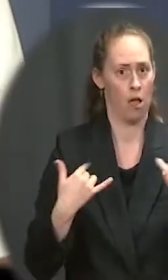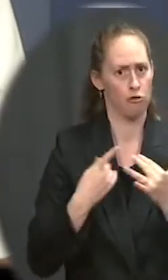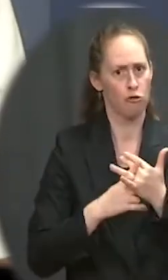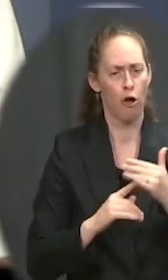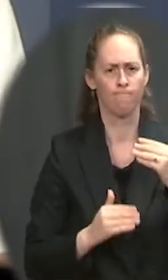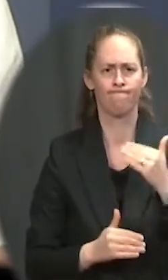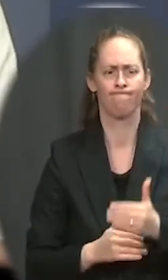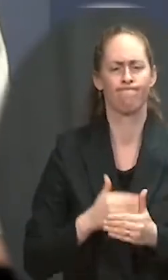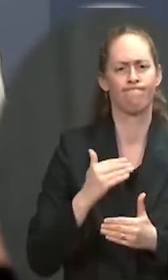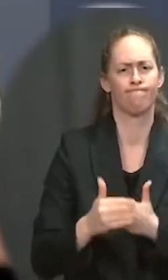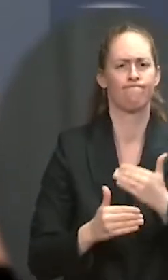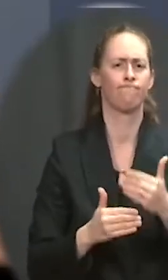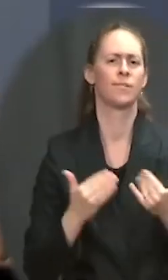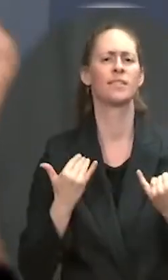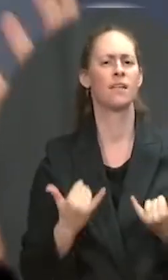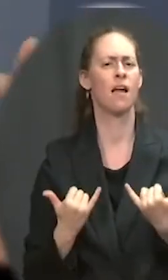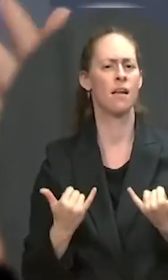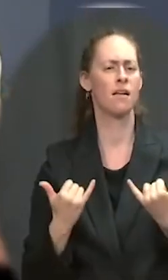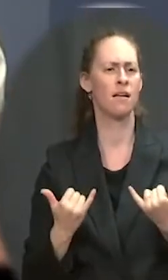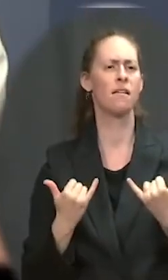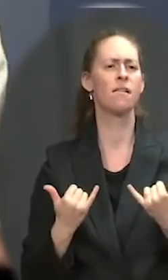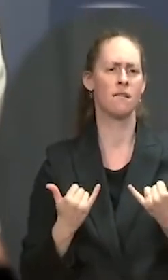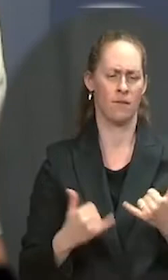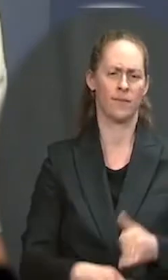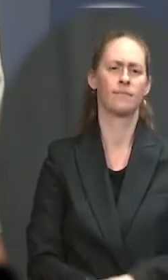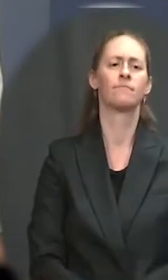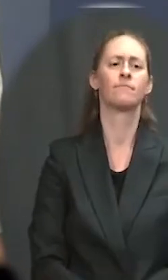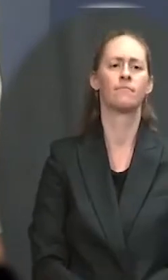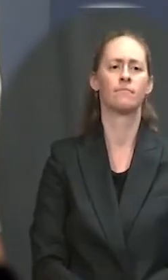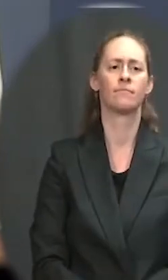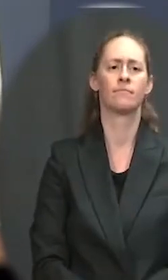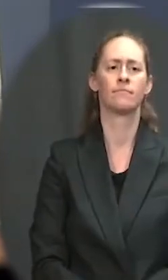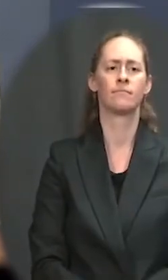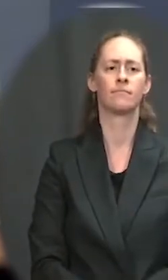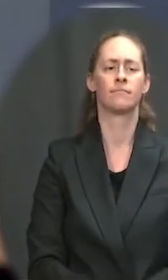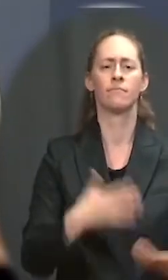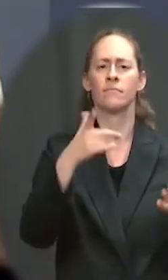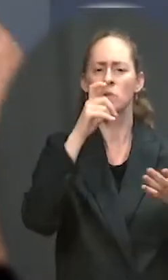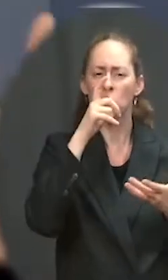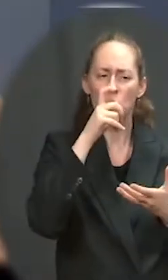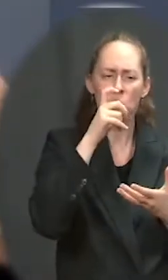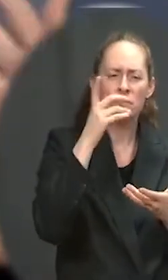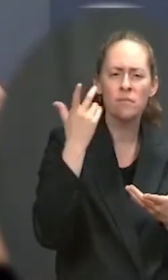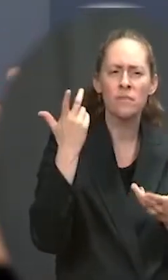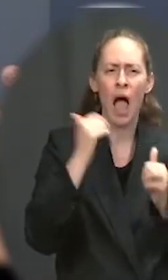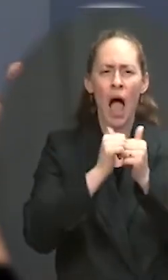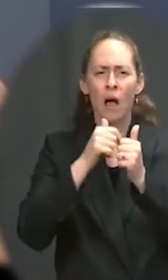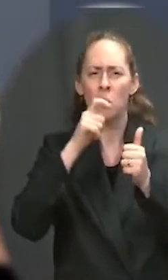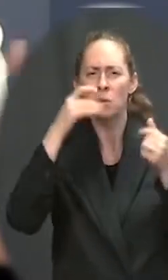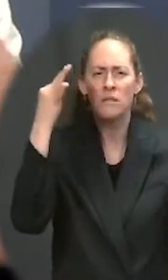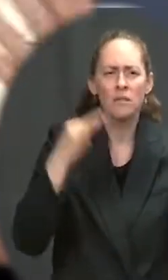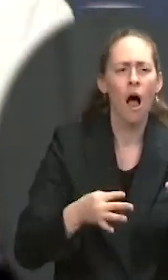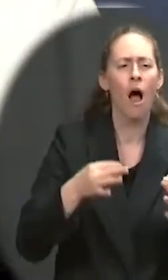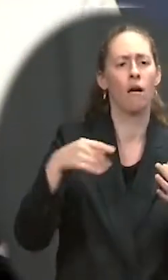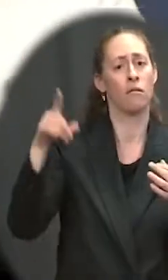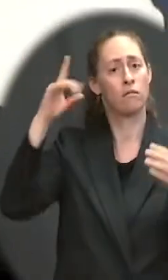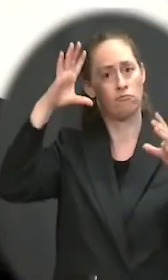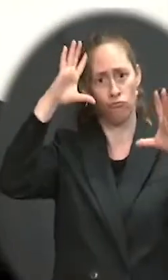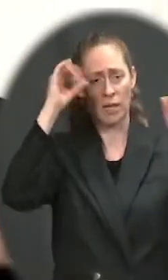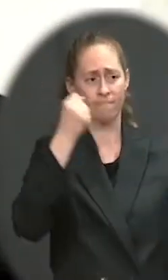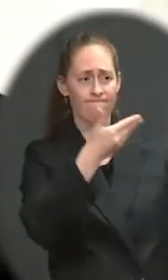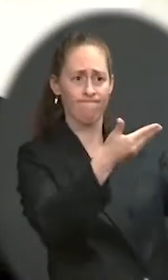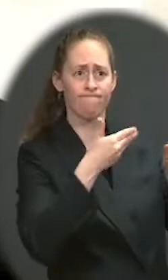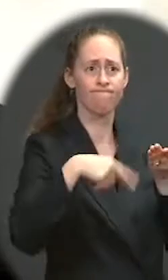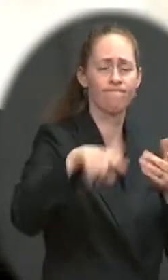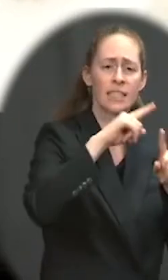the administration that includes all stakeholders in the administration. And he is somebody who has welcomed people of different views. He